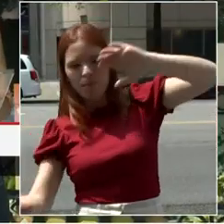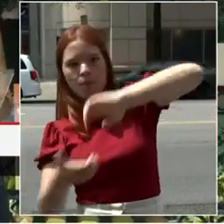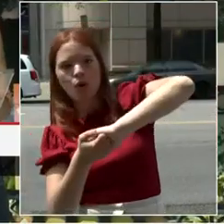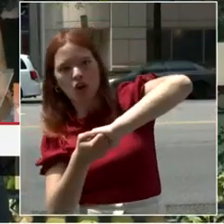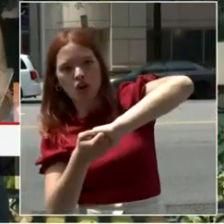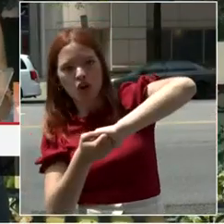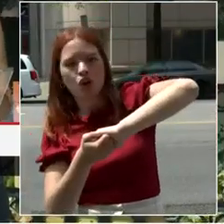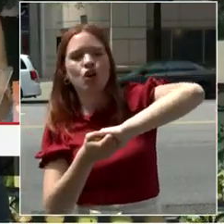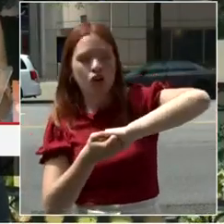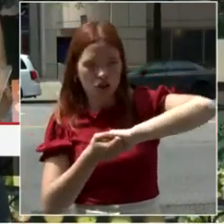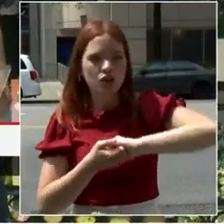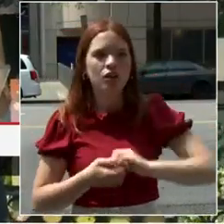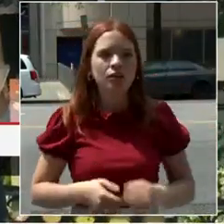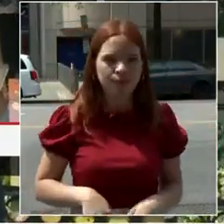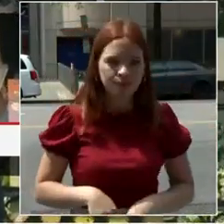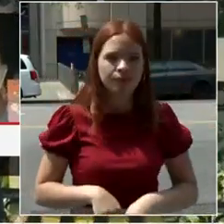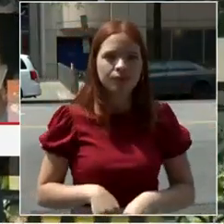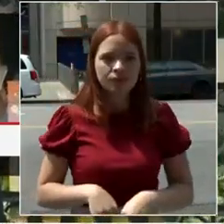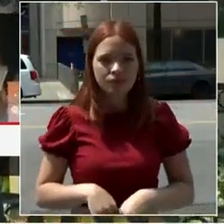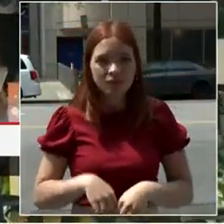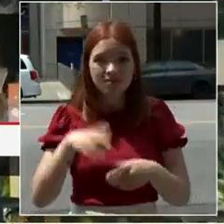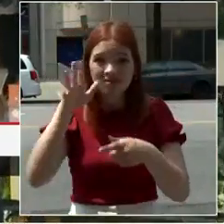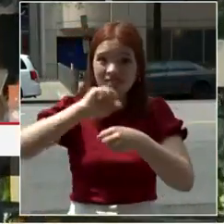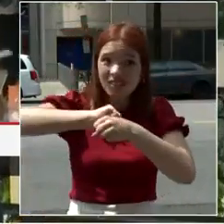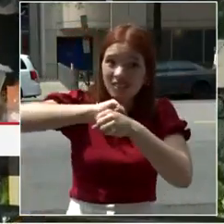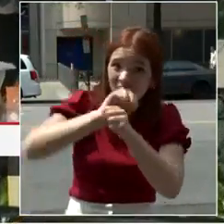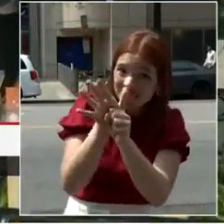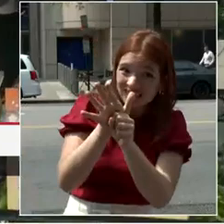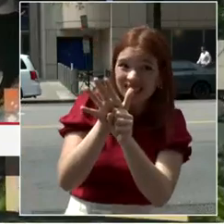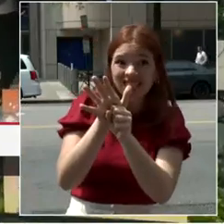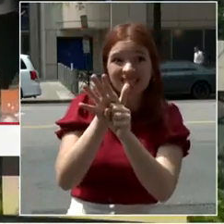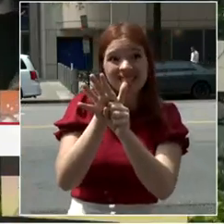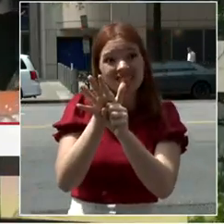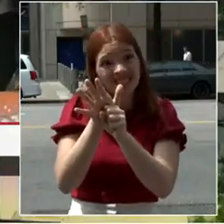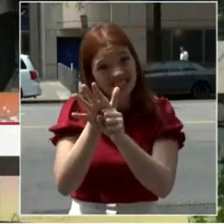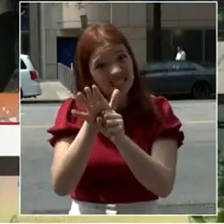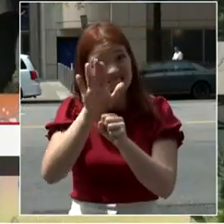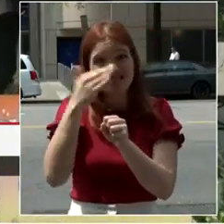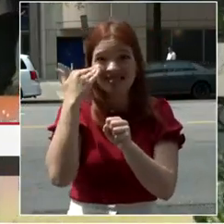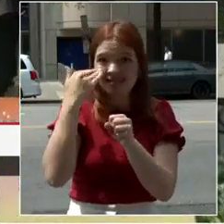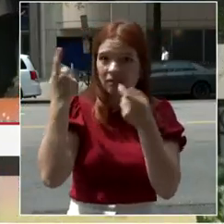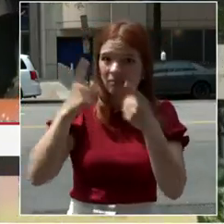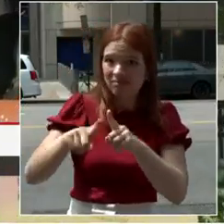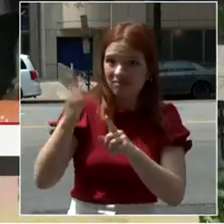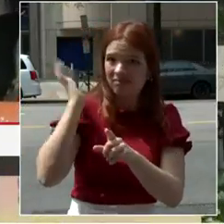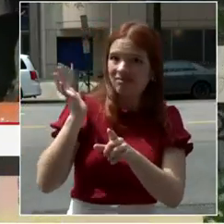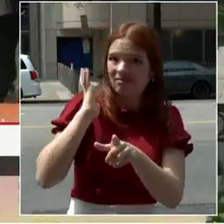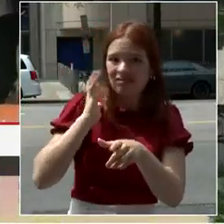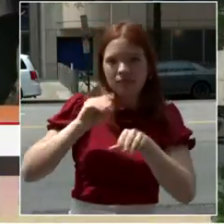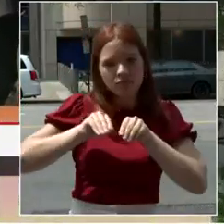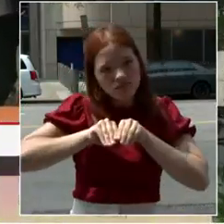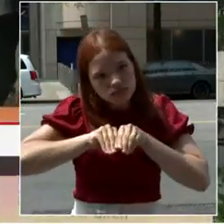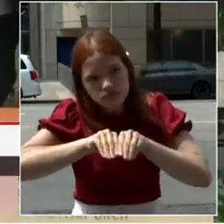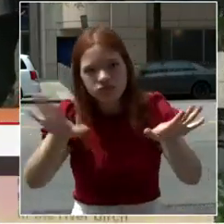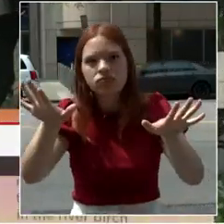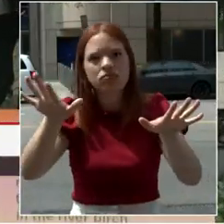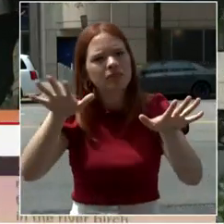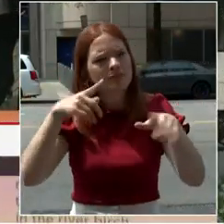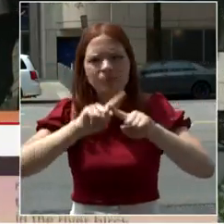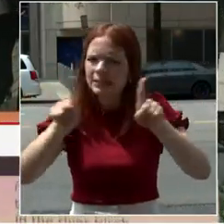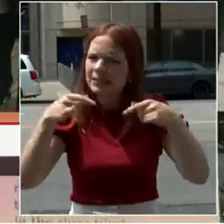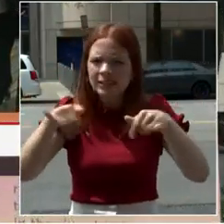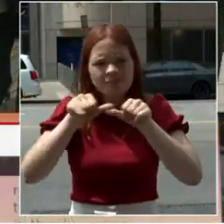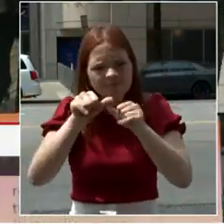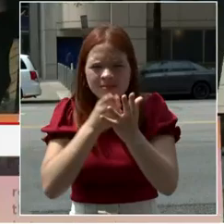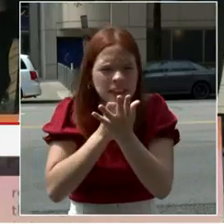really worked together a lot. And we have worked together during the recovery, and now we